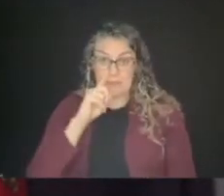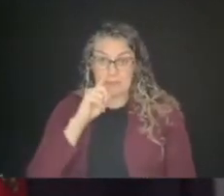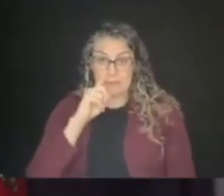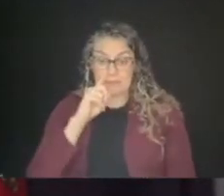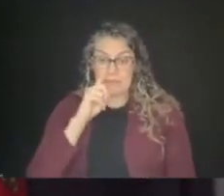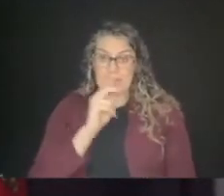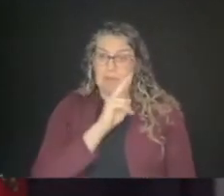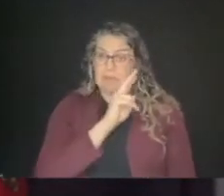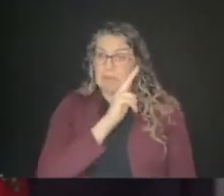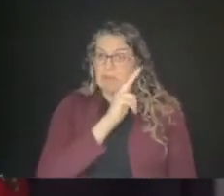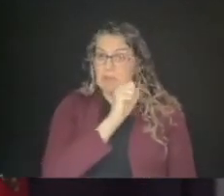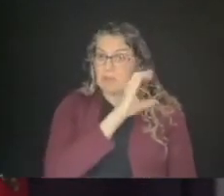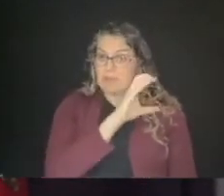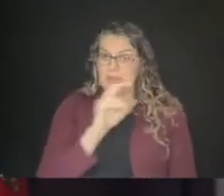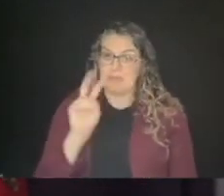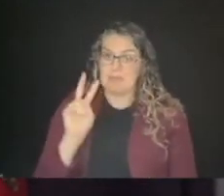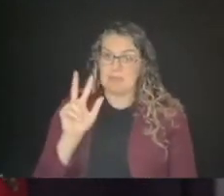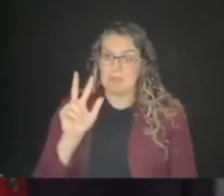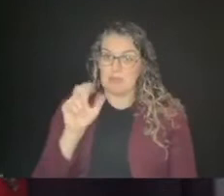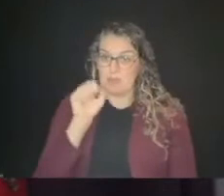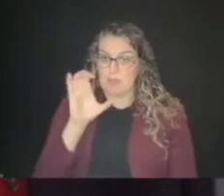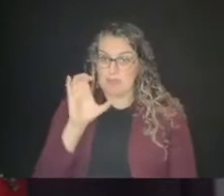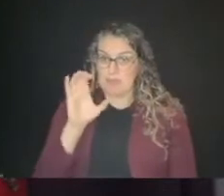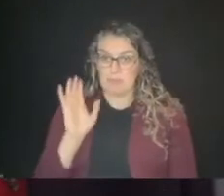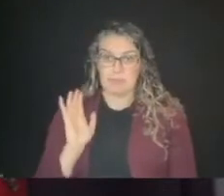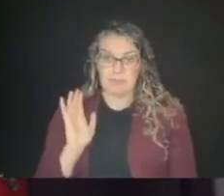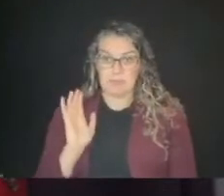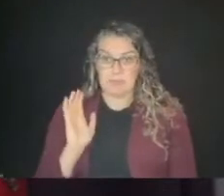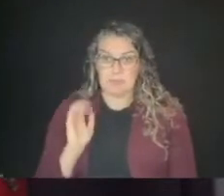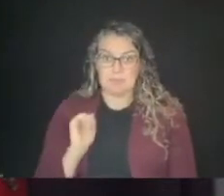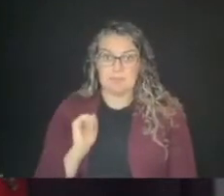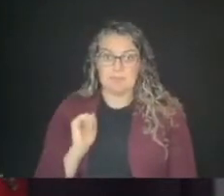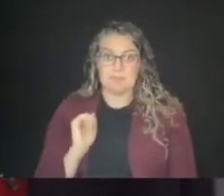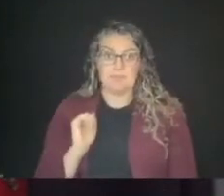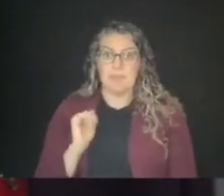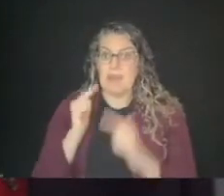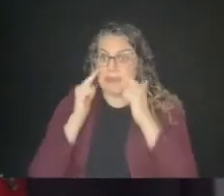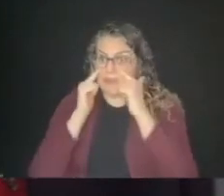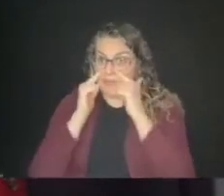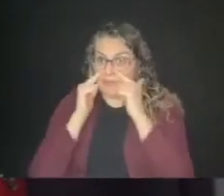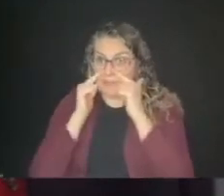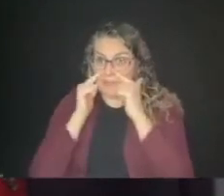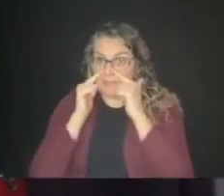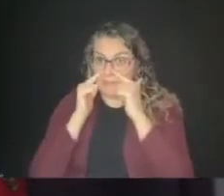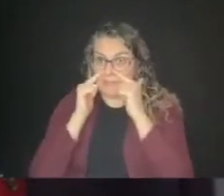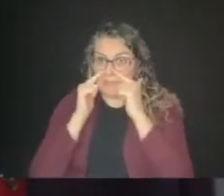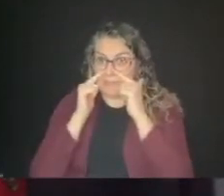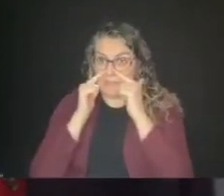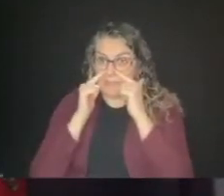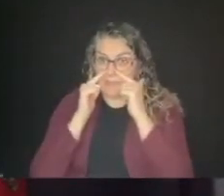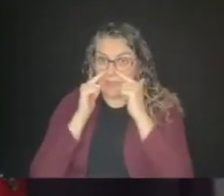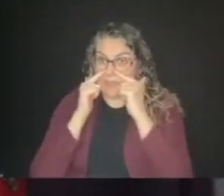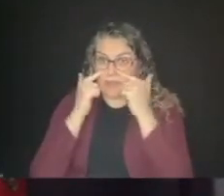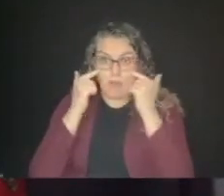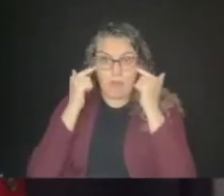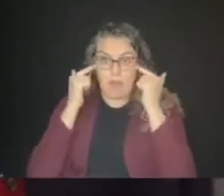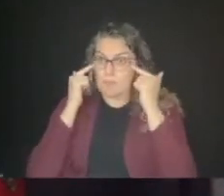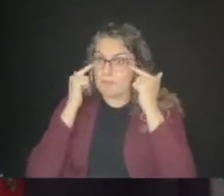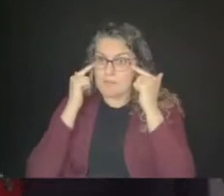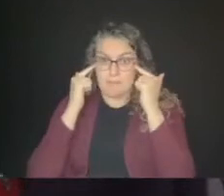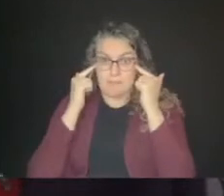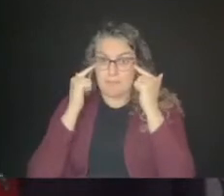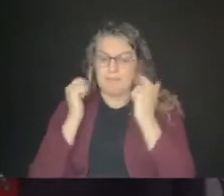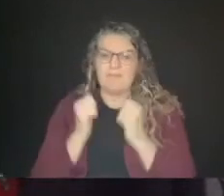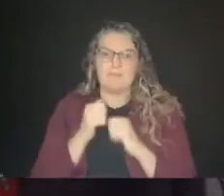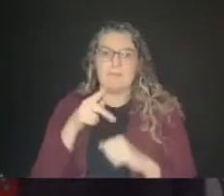and it's right at very anterior and I can hear the